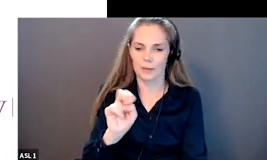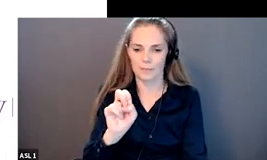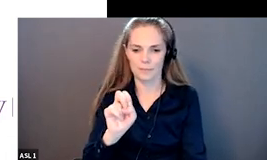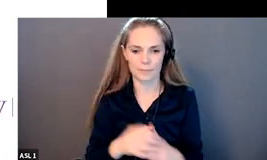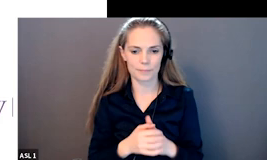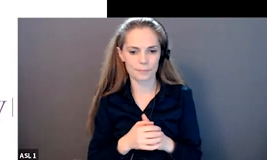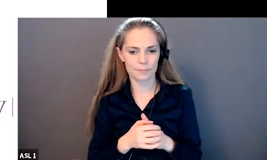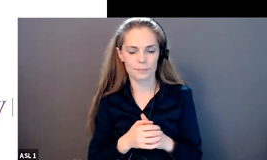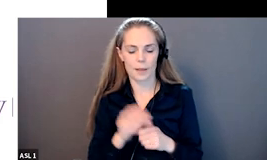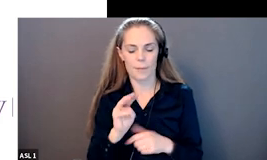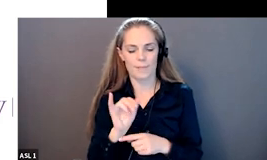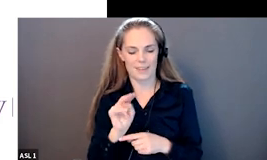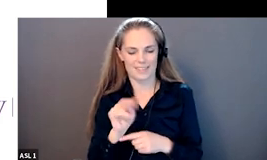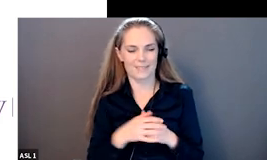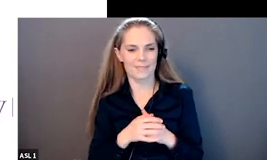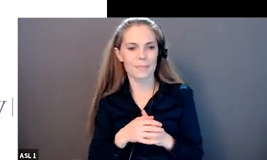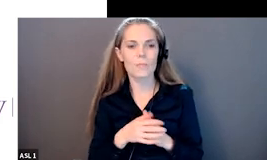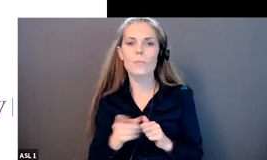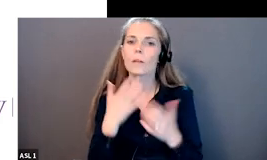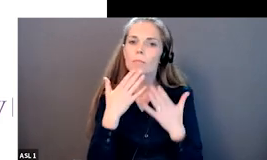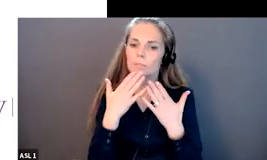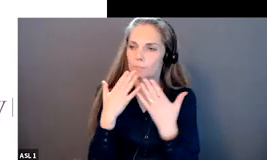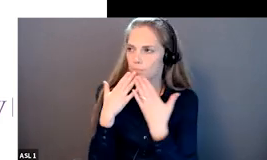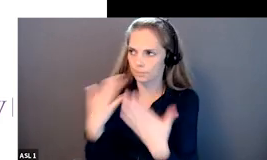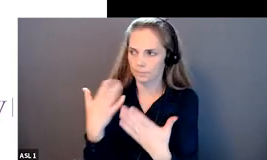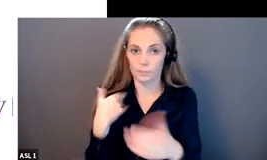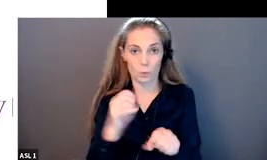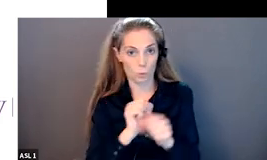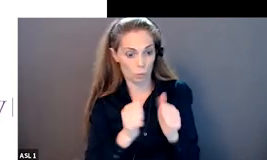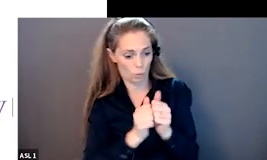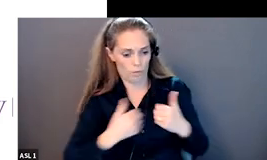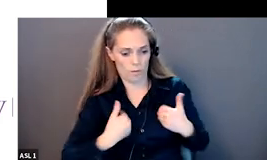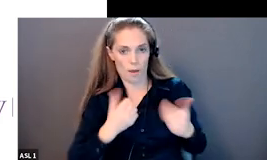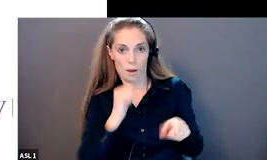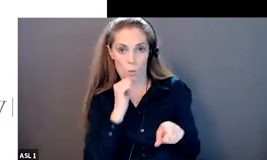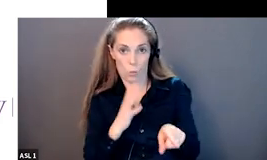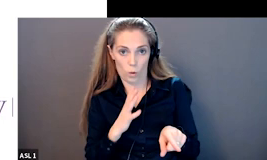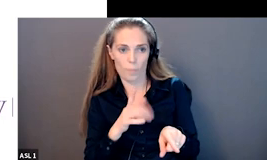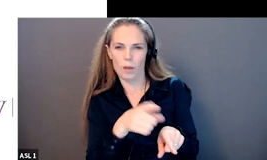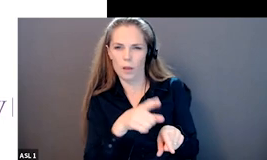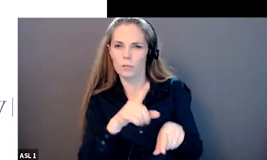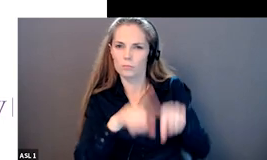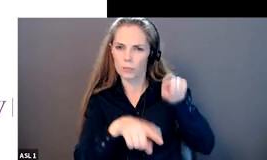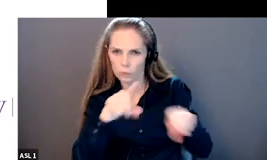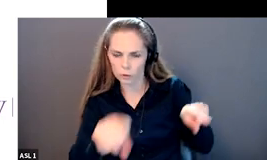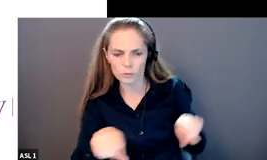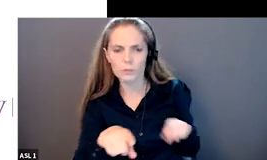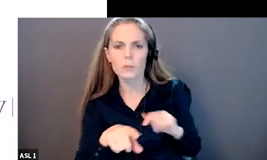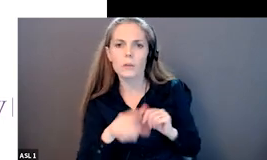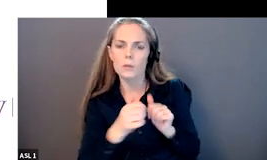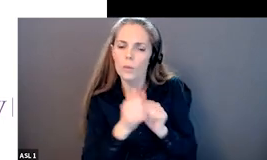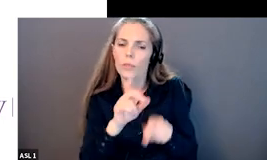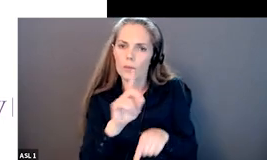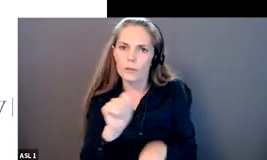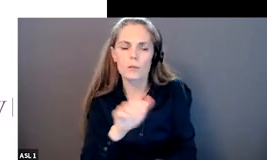these young women with disabilities young women and gender diverse youth we asked them what living well what meant for them and they